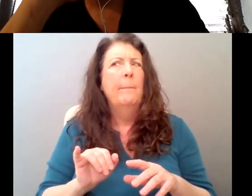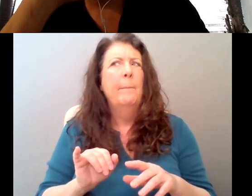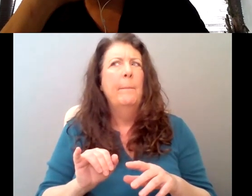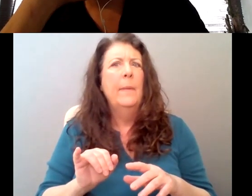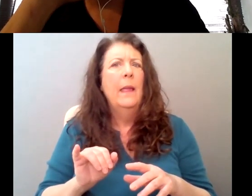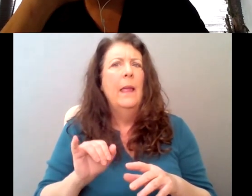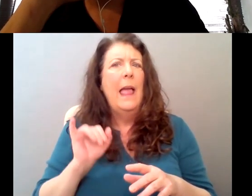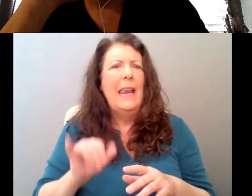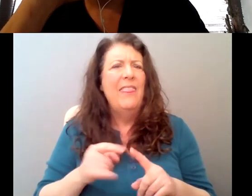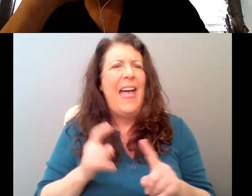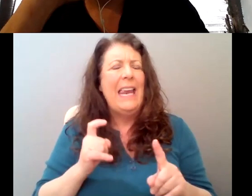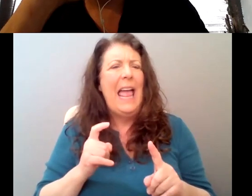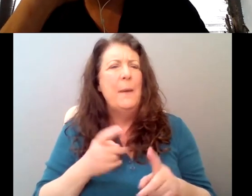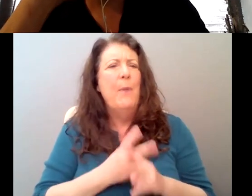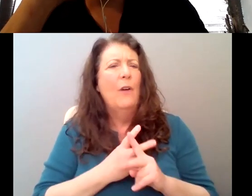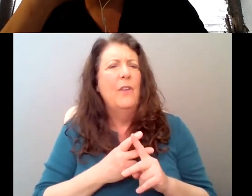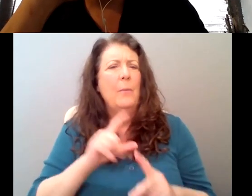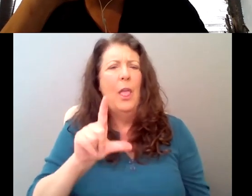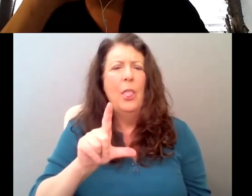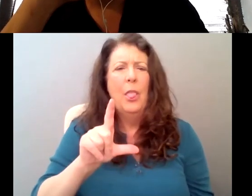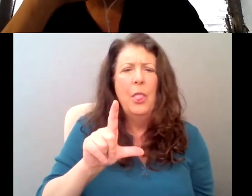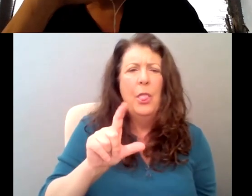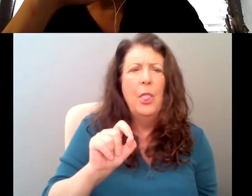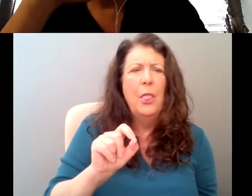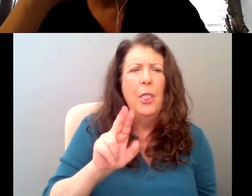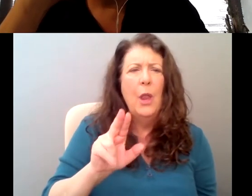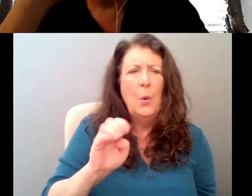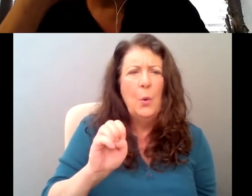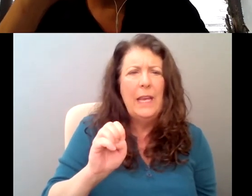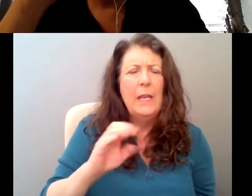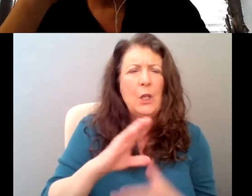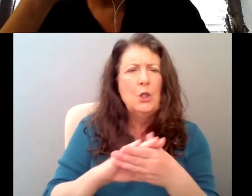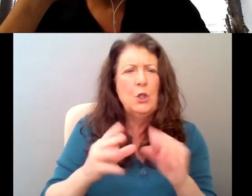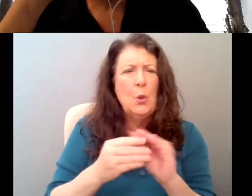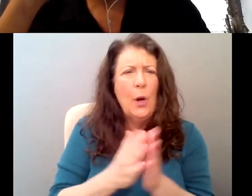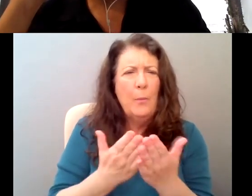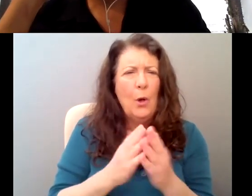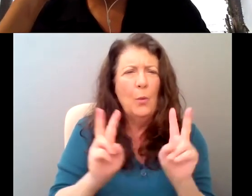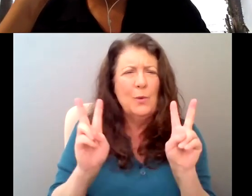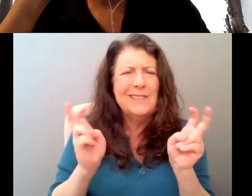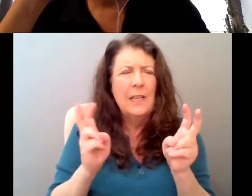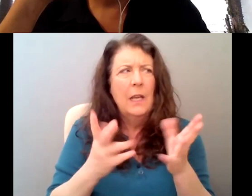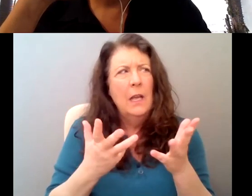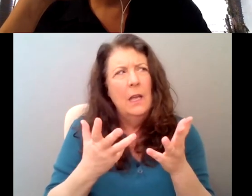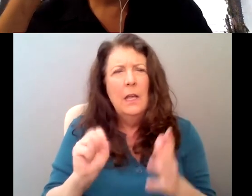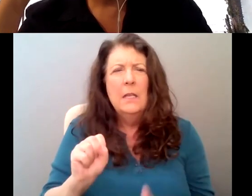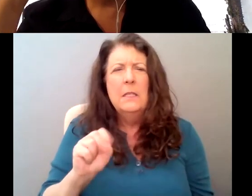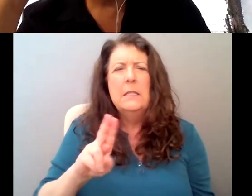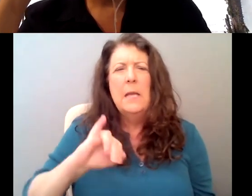the sort of like Louie story book of, of a kind of subjective, emotional half hour